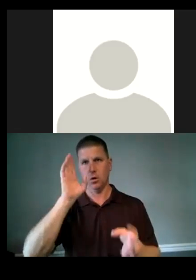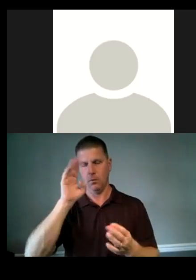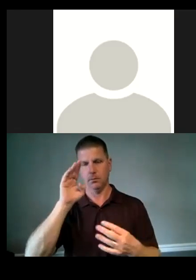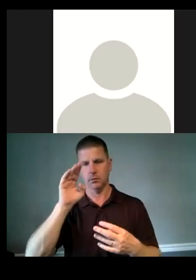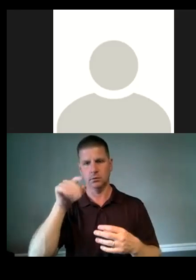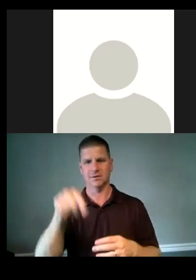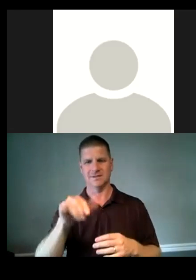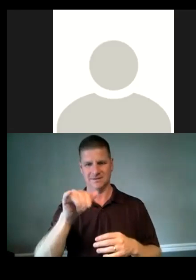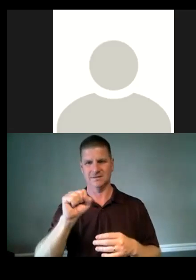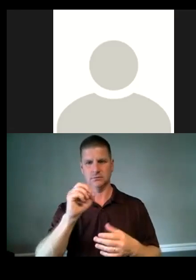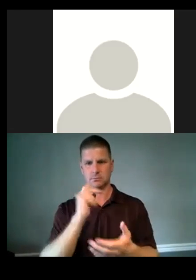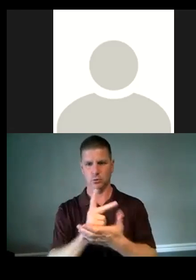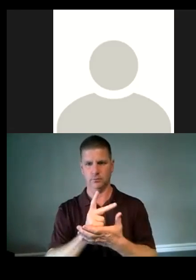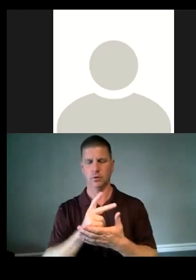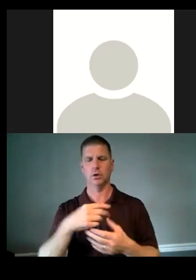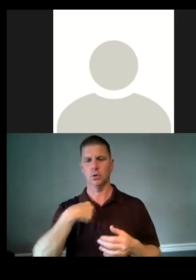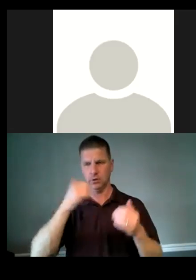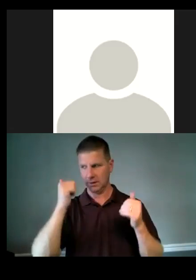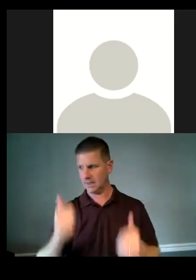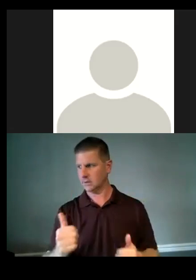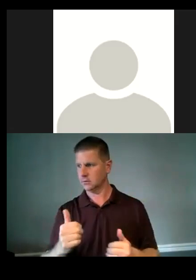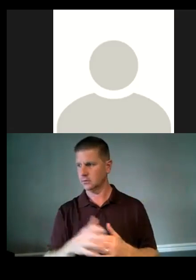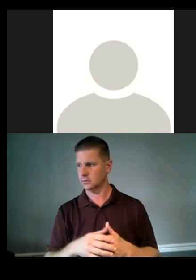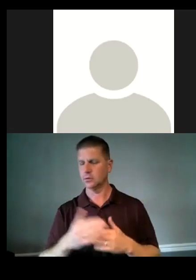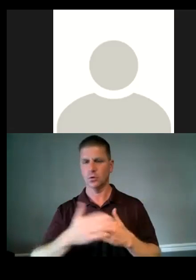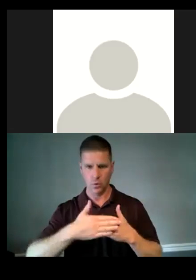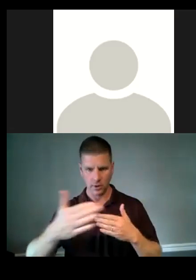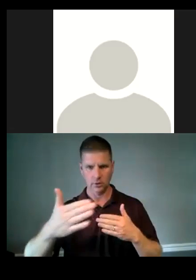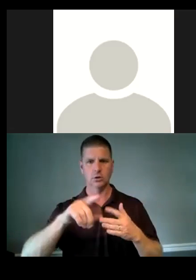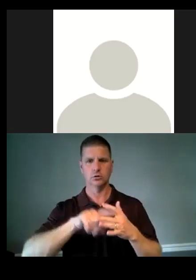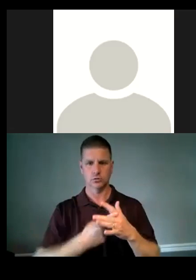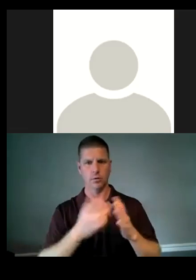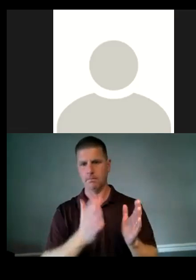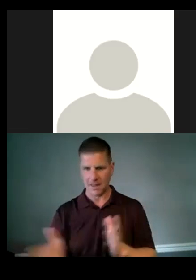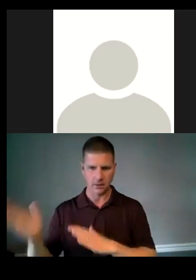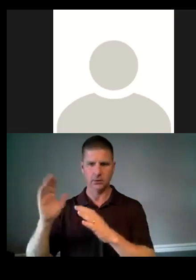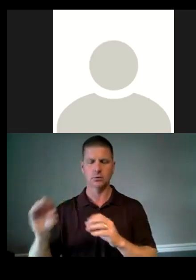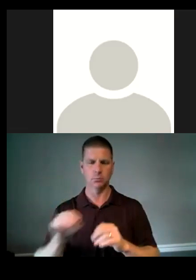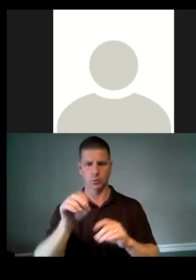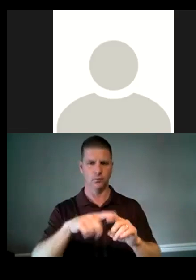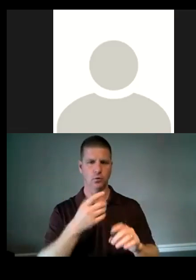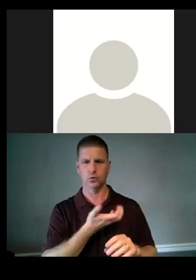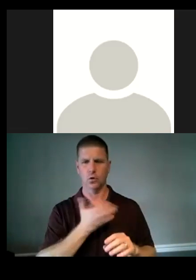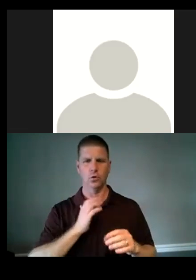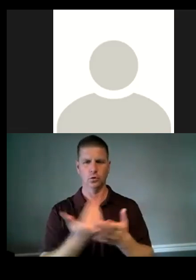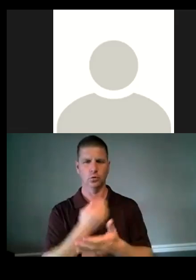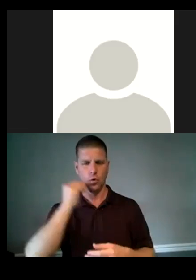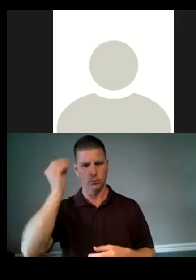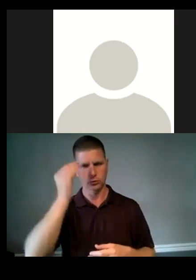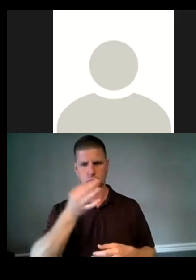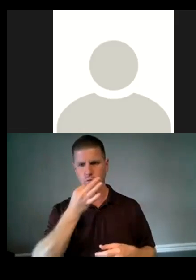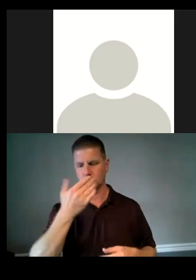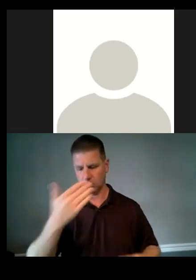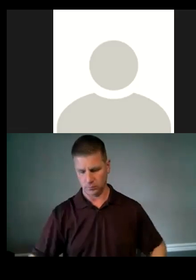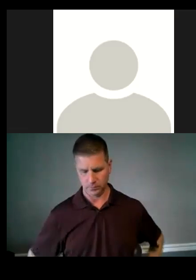this is being approved so we can go ahead and start planning to move to our new home very soon. Thank you.